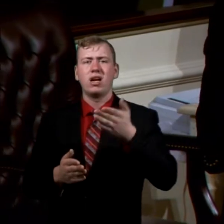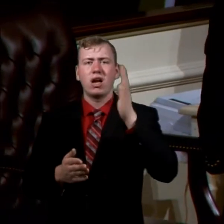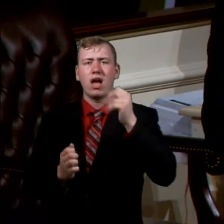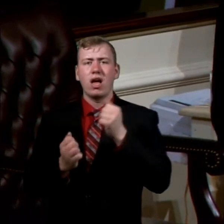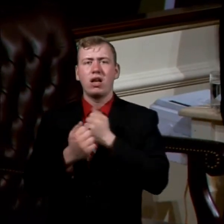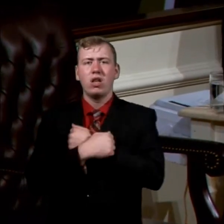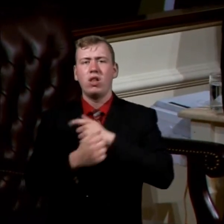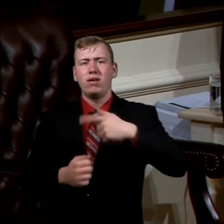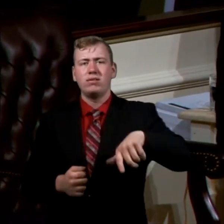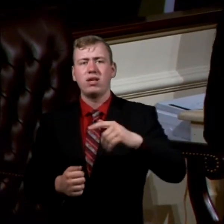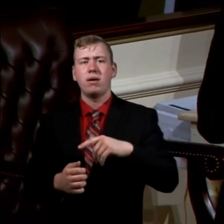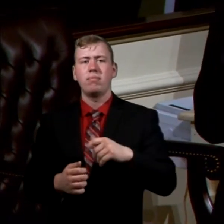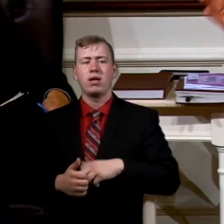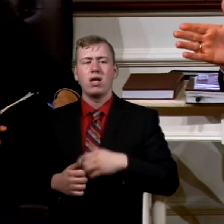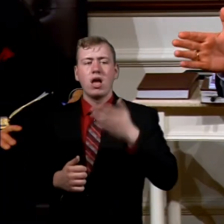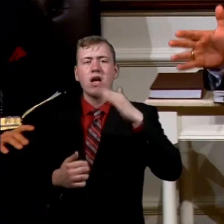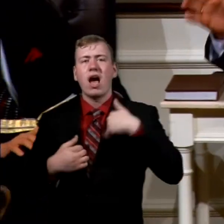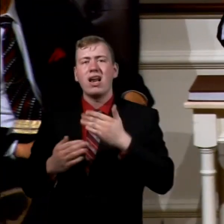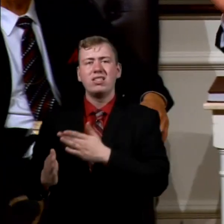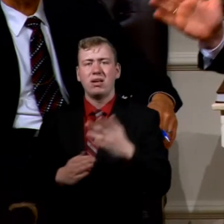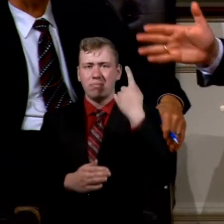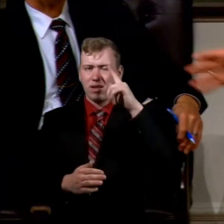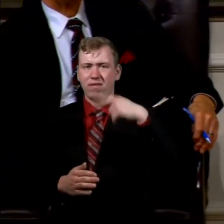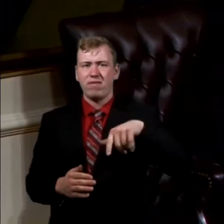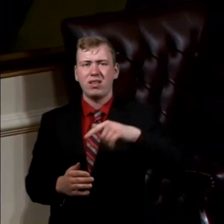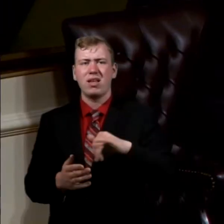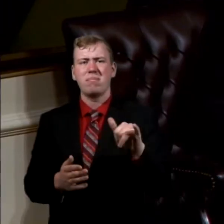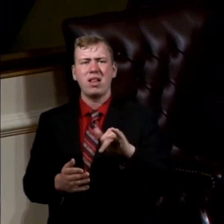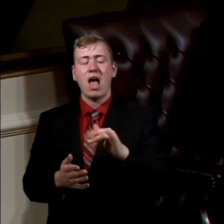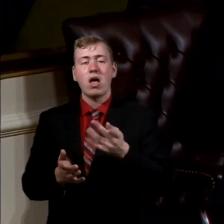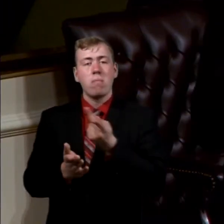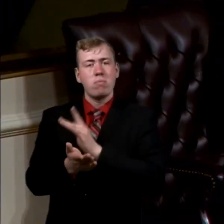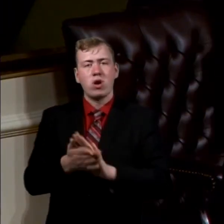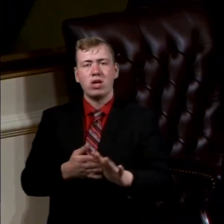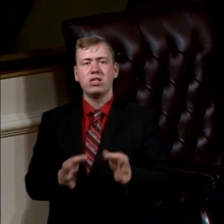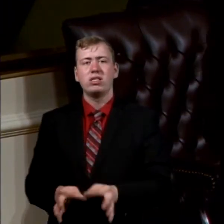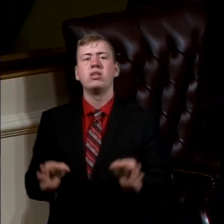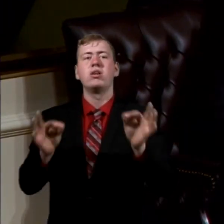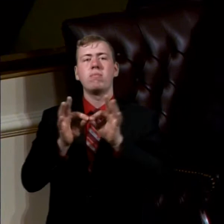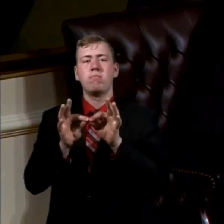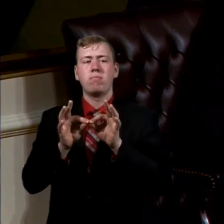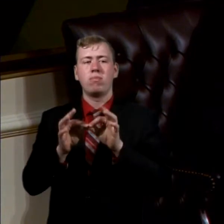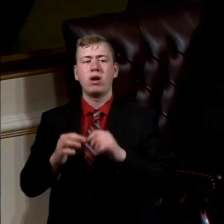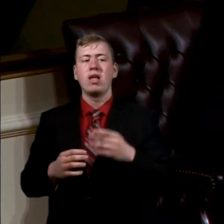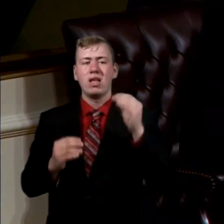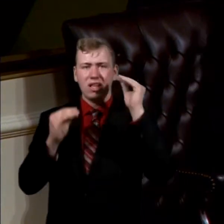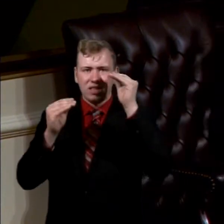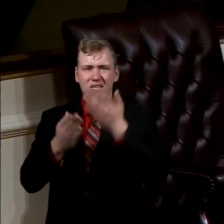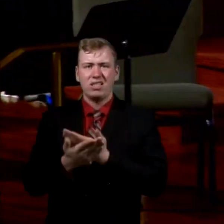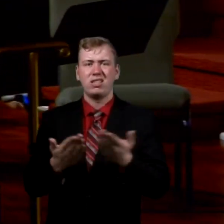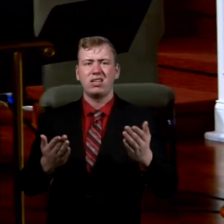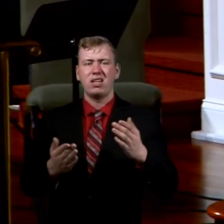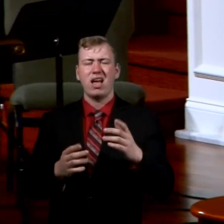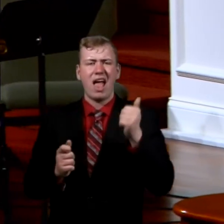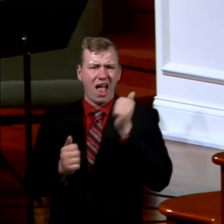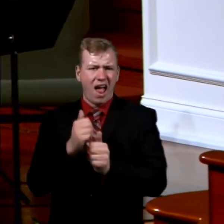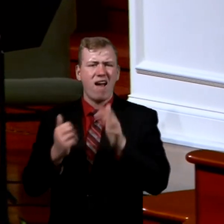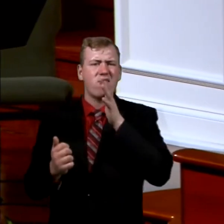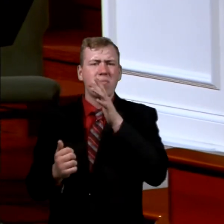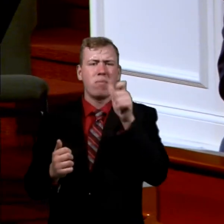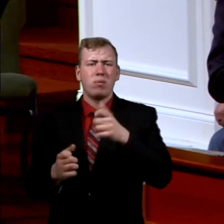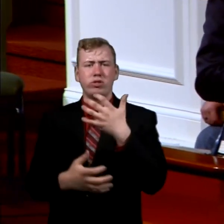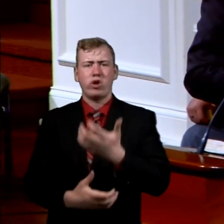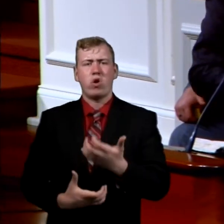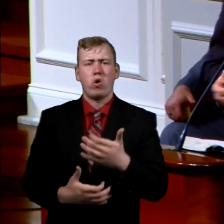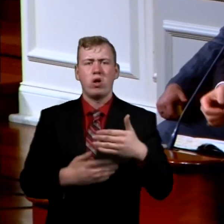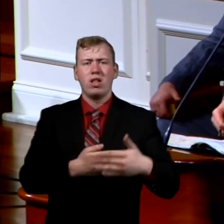them. They're important. God has a plan for your life. Purity is important. They begin teaching them things. Boy, I think every mom ought to hold their